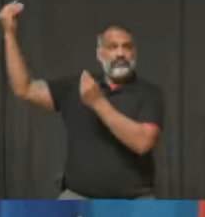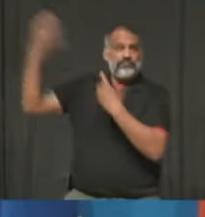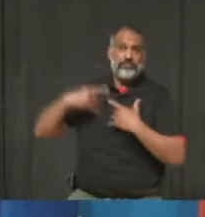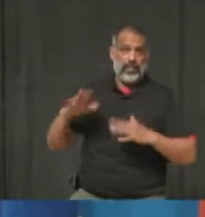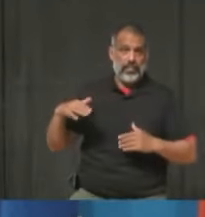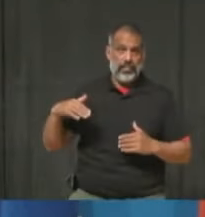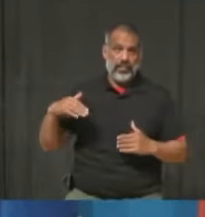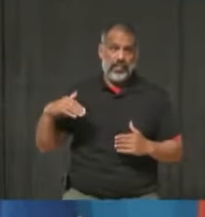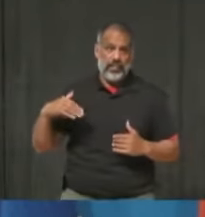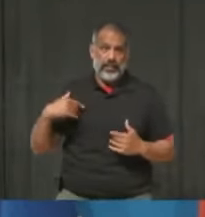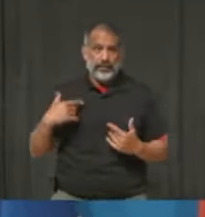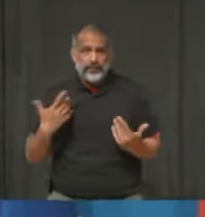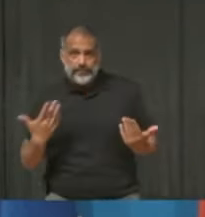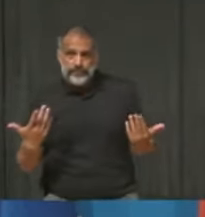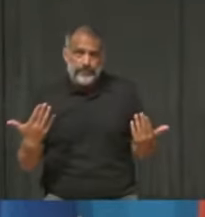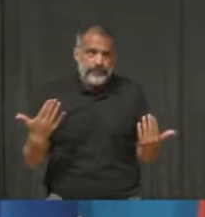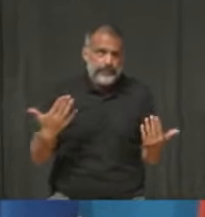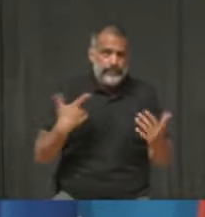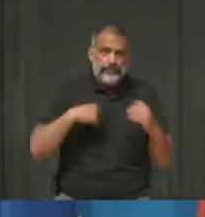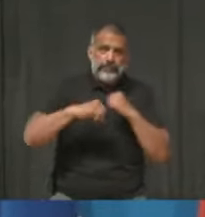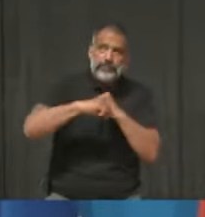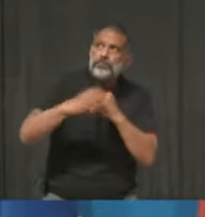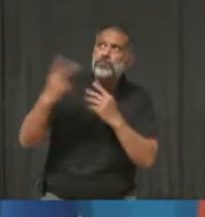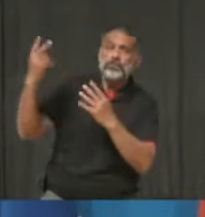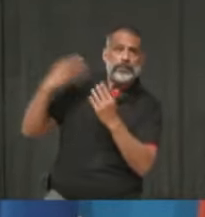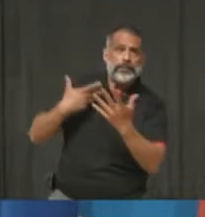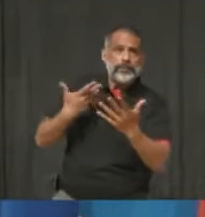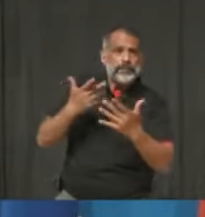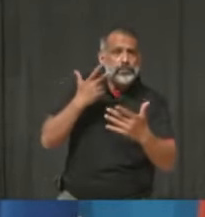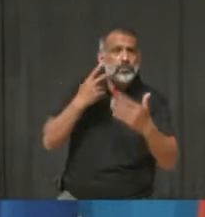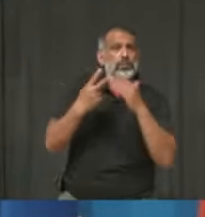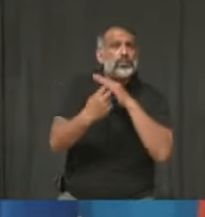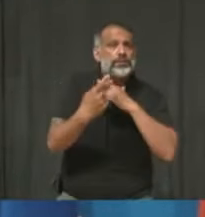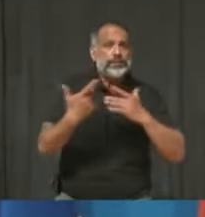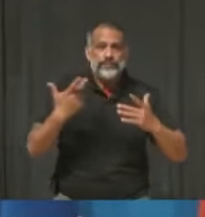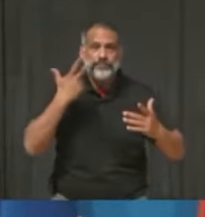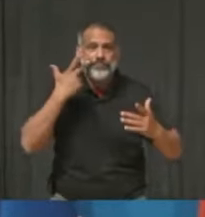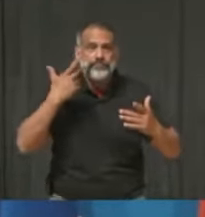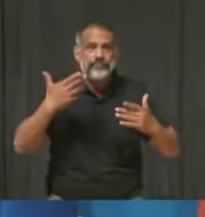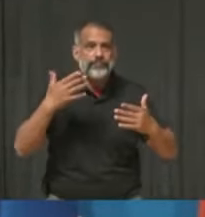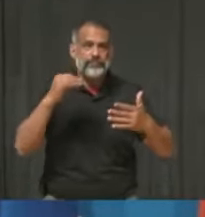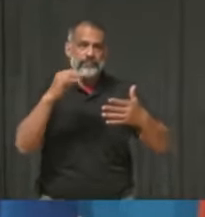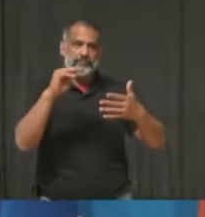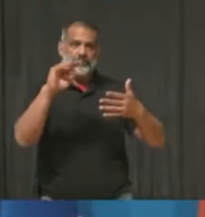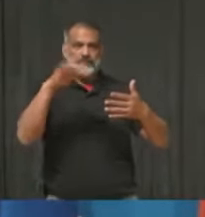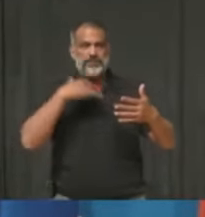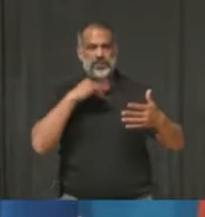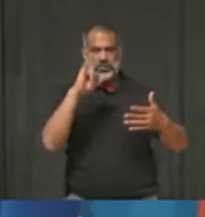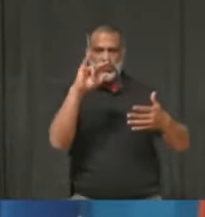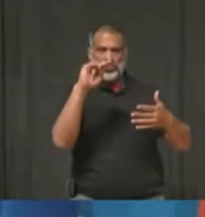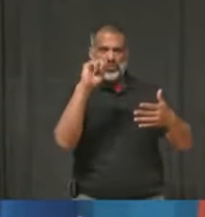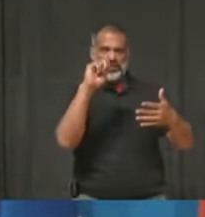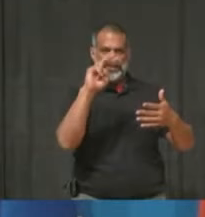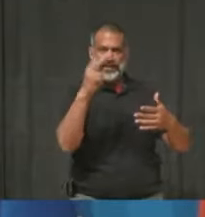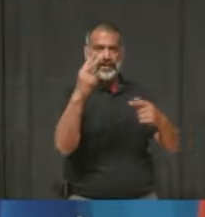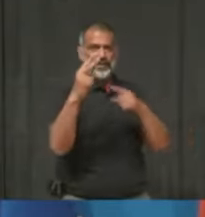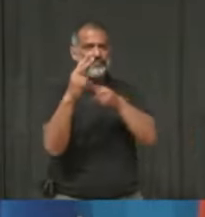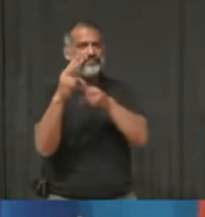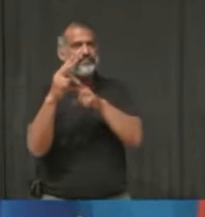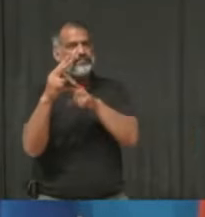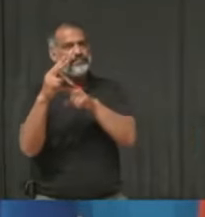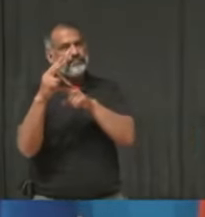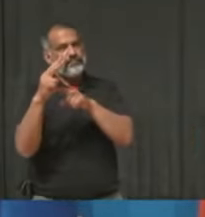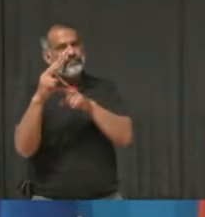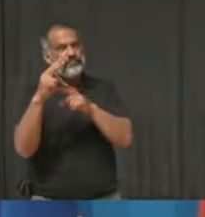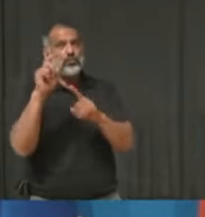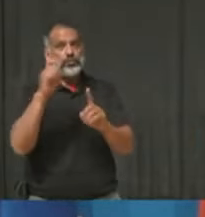about how long it will be in effect, but what we're hearing is that it may be extended until June 2. But we'd like